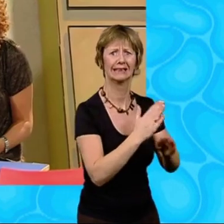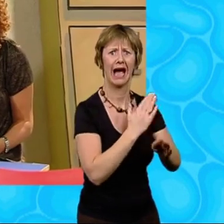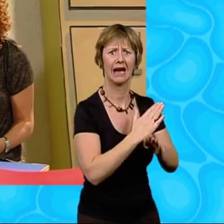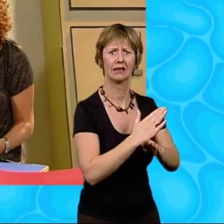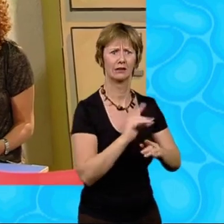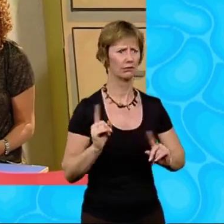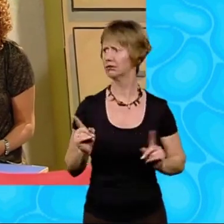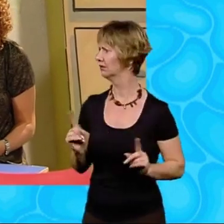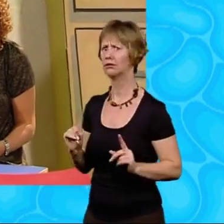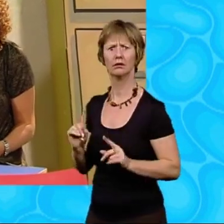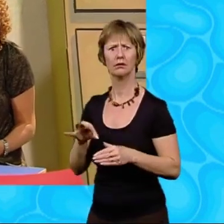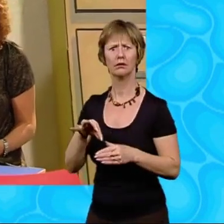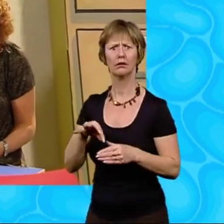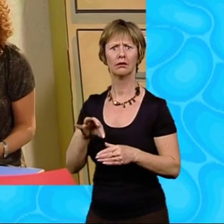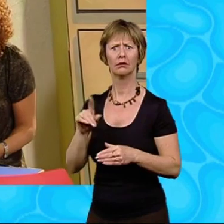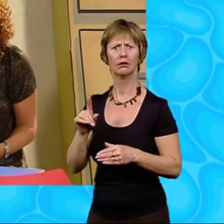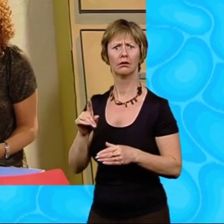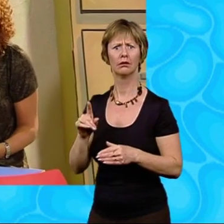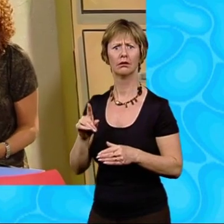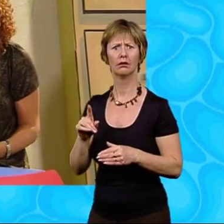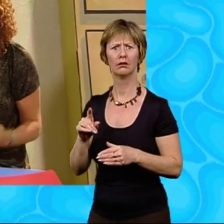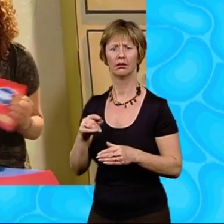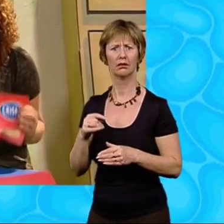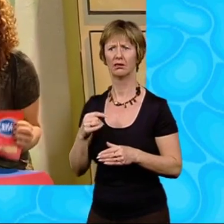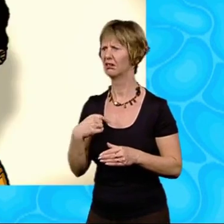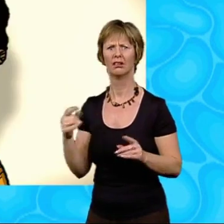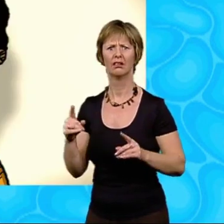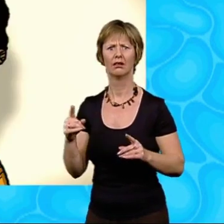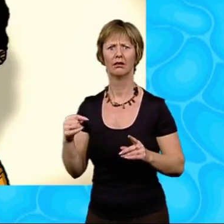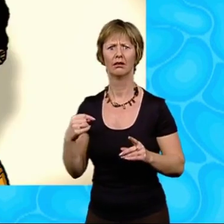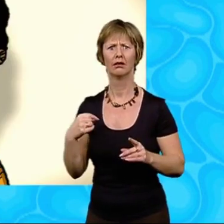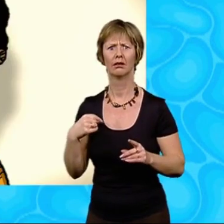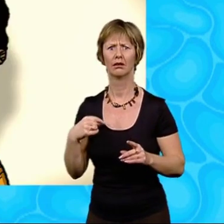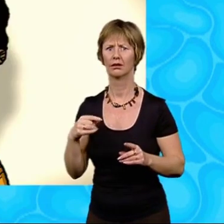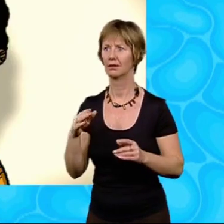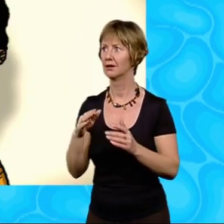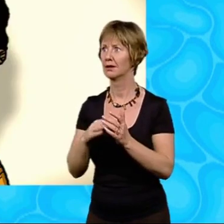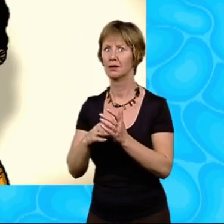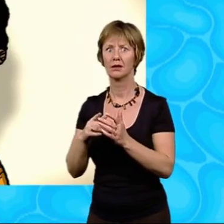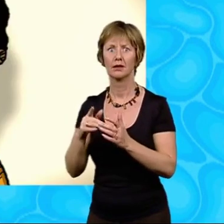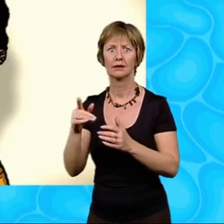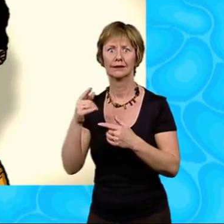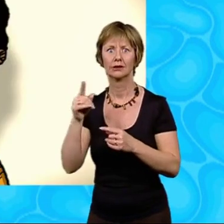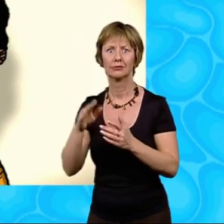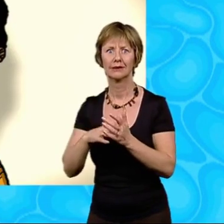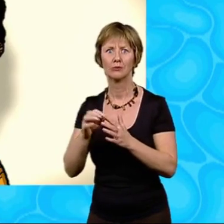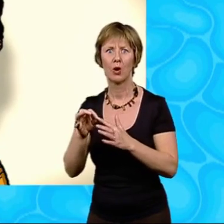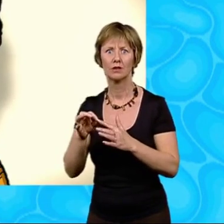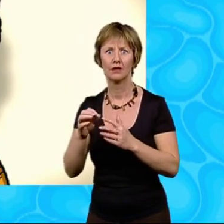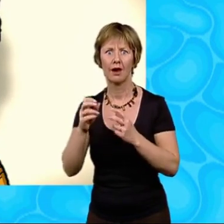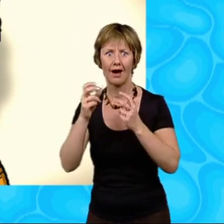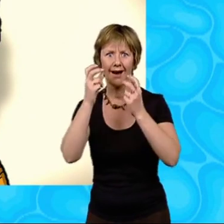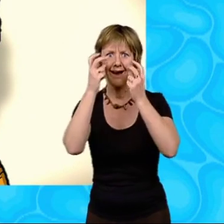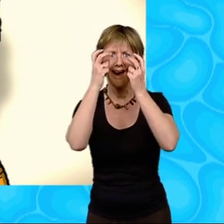What's the matter? I asked. But I didn't get any further. Miss Porter suddenly sprang to her feet, eyes wide and